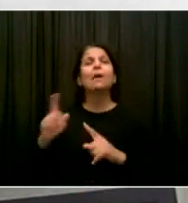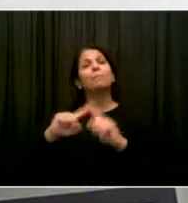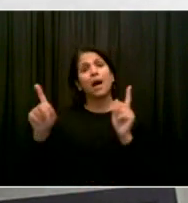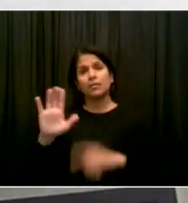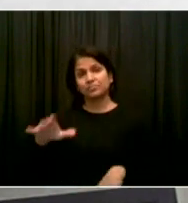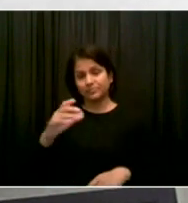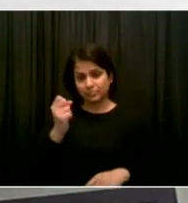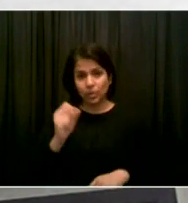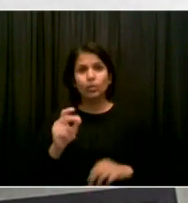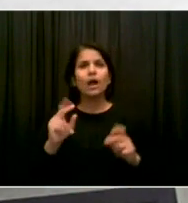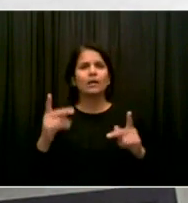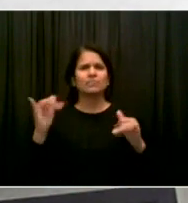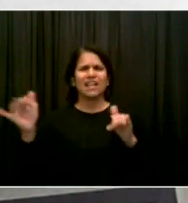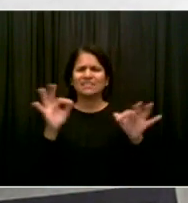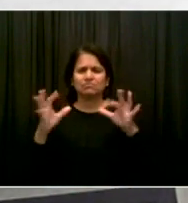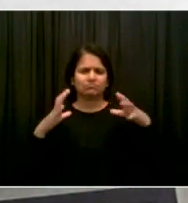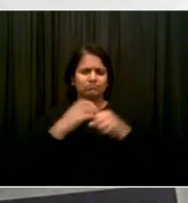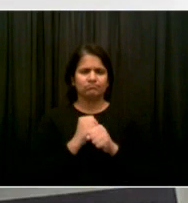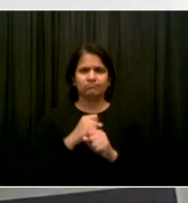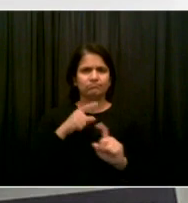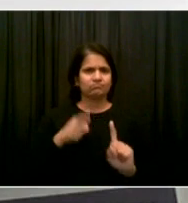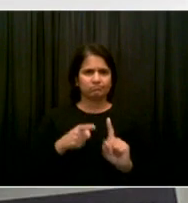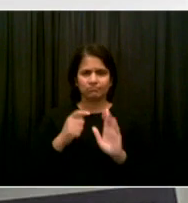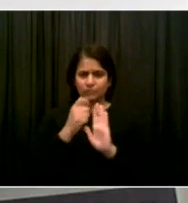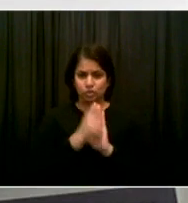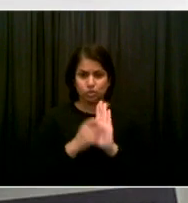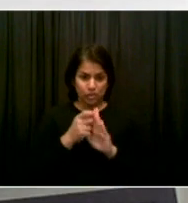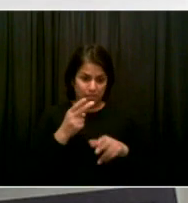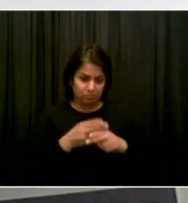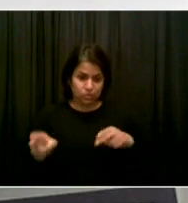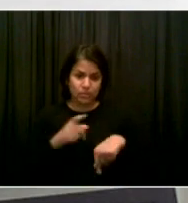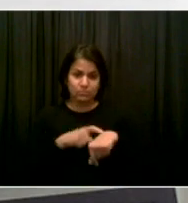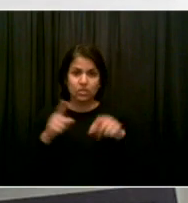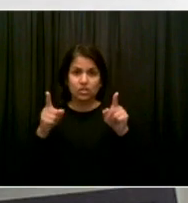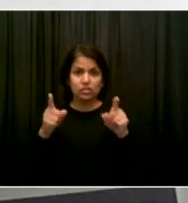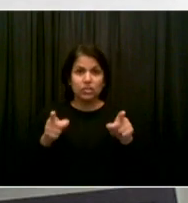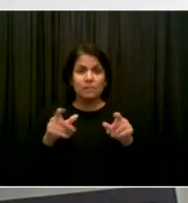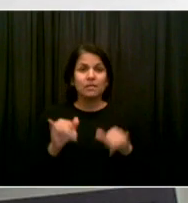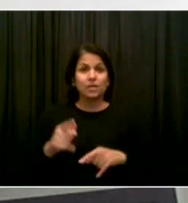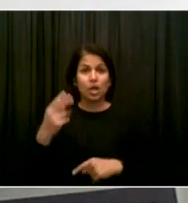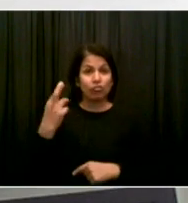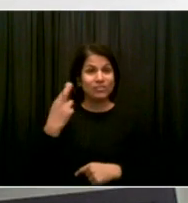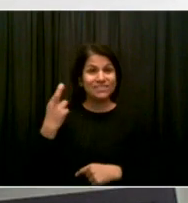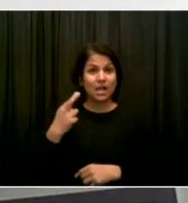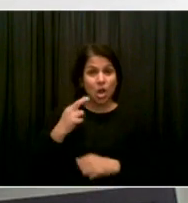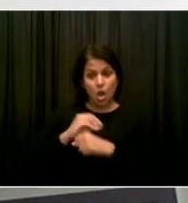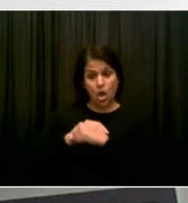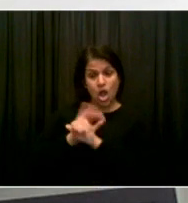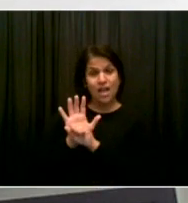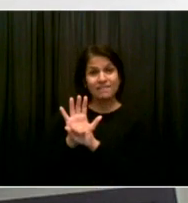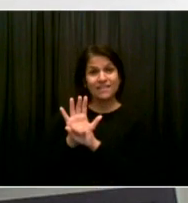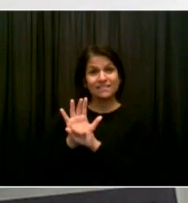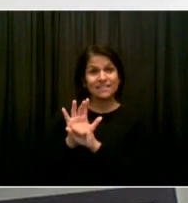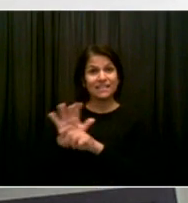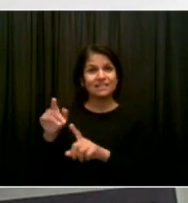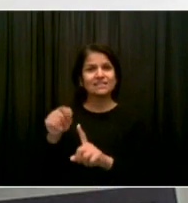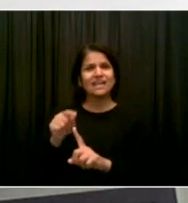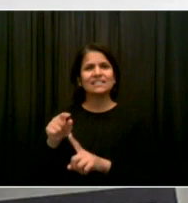for reasons that no one really understands, COVID does seem to come in waves.